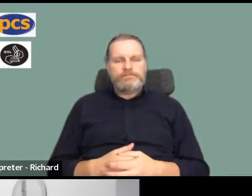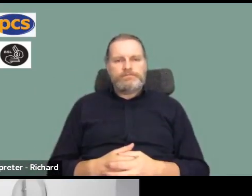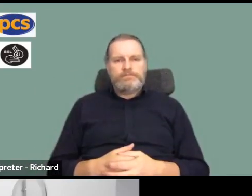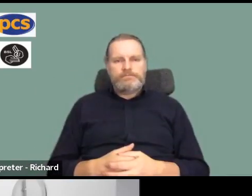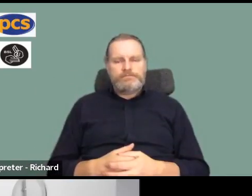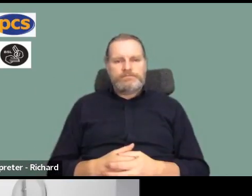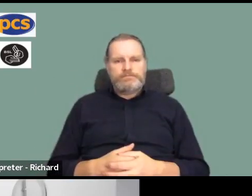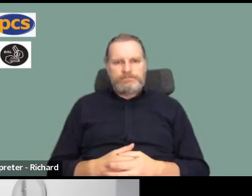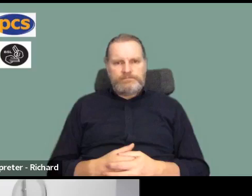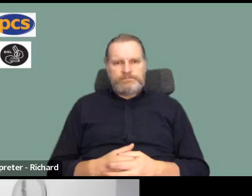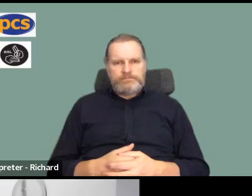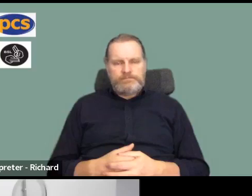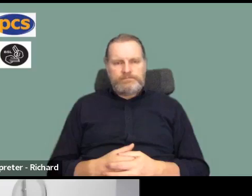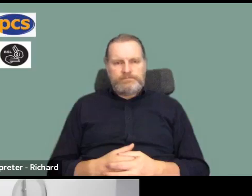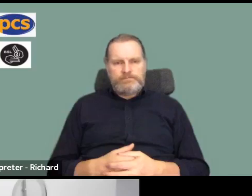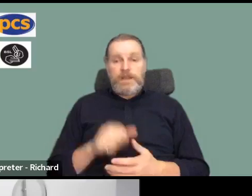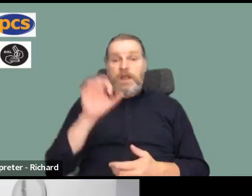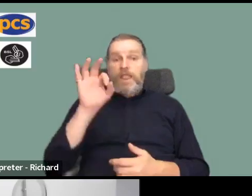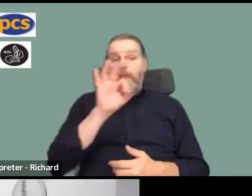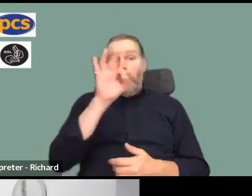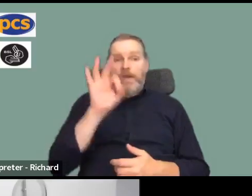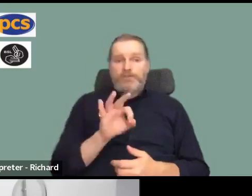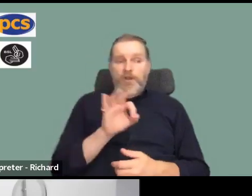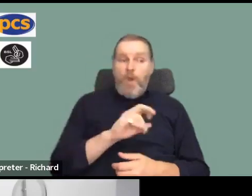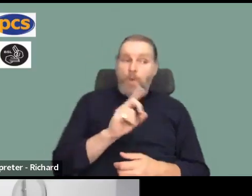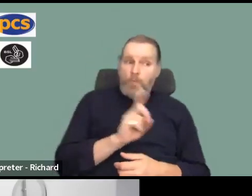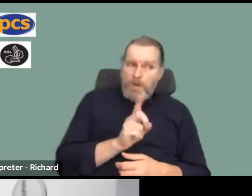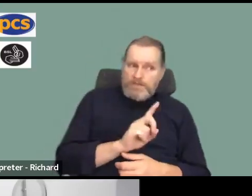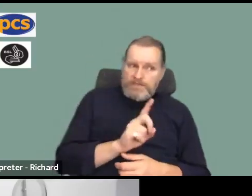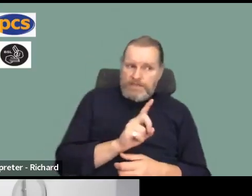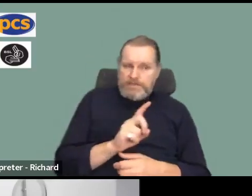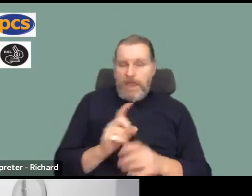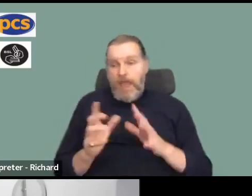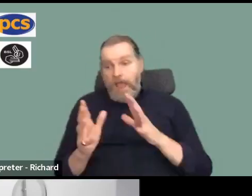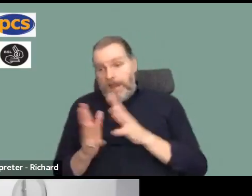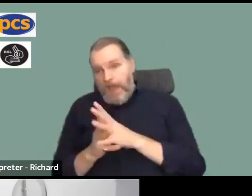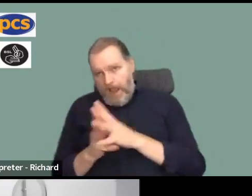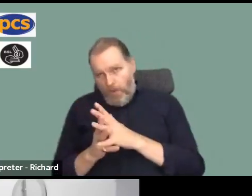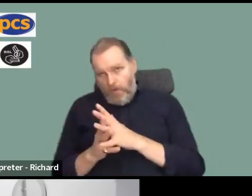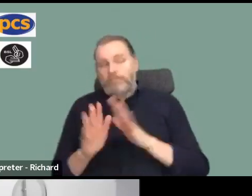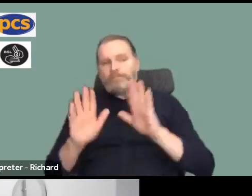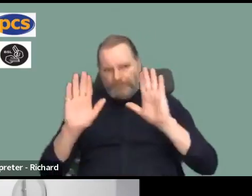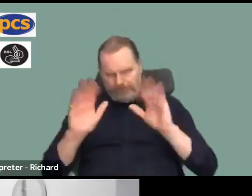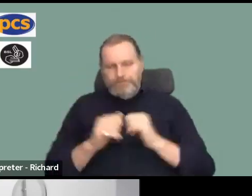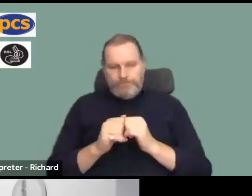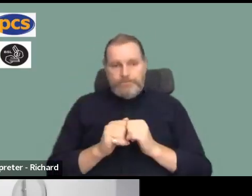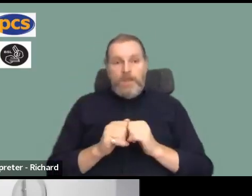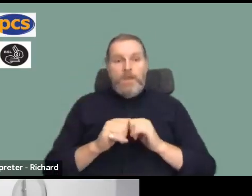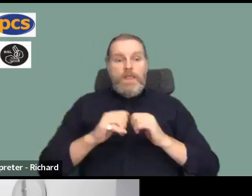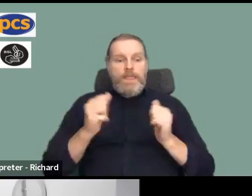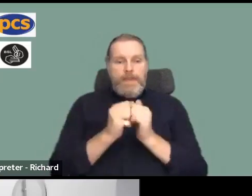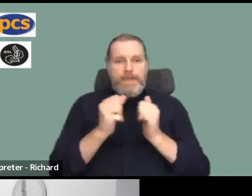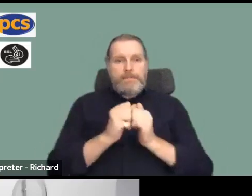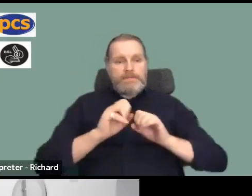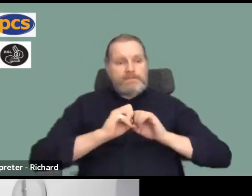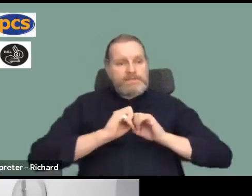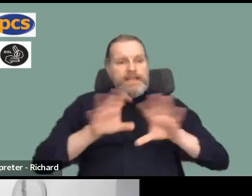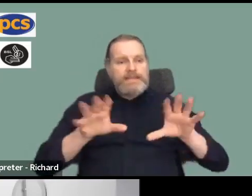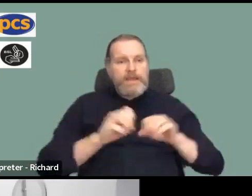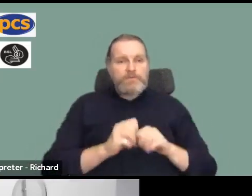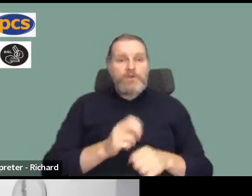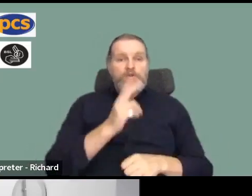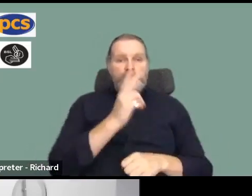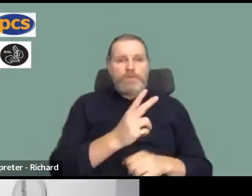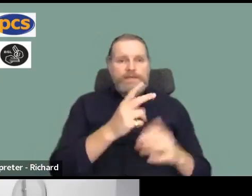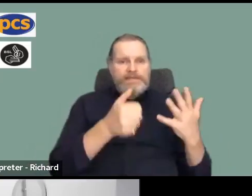I would add to the question the ballot papers will go out on the 26th of September if you have not